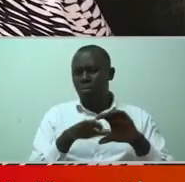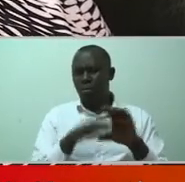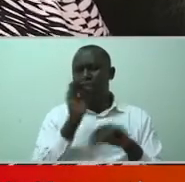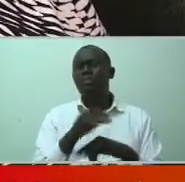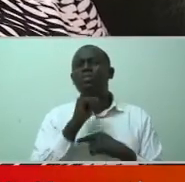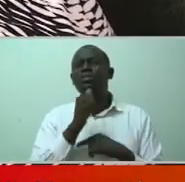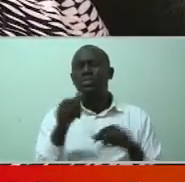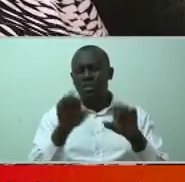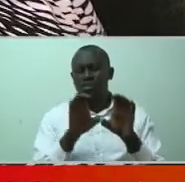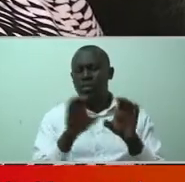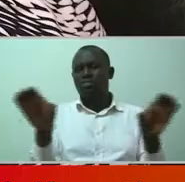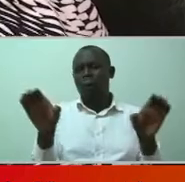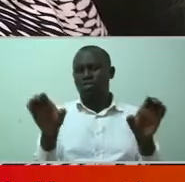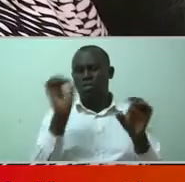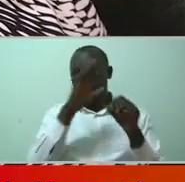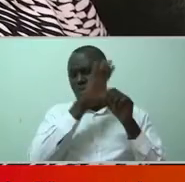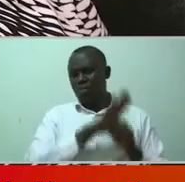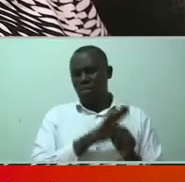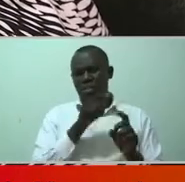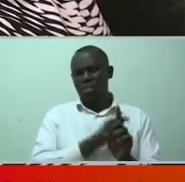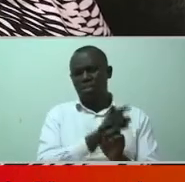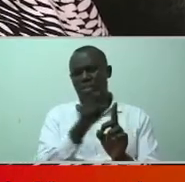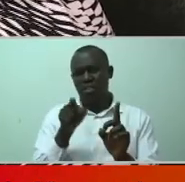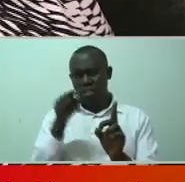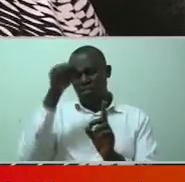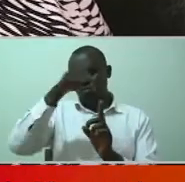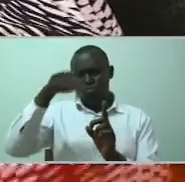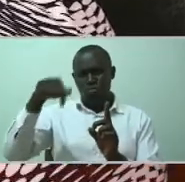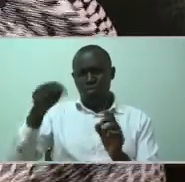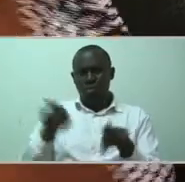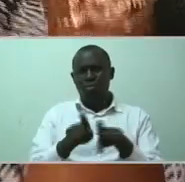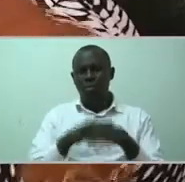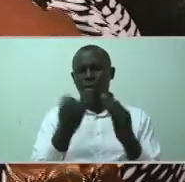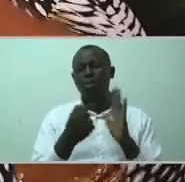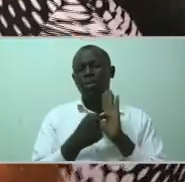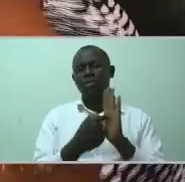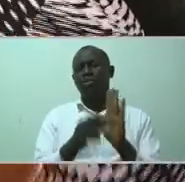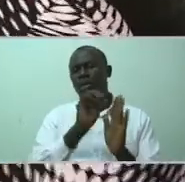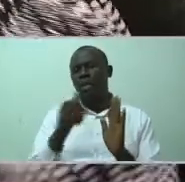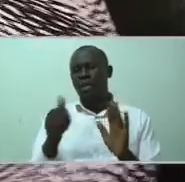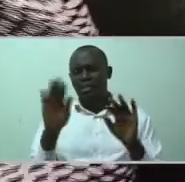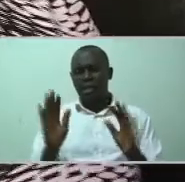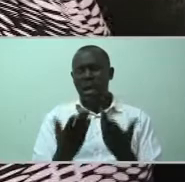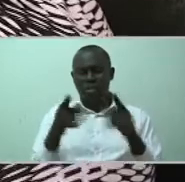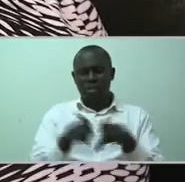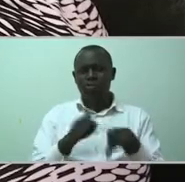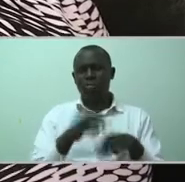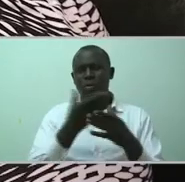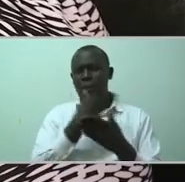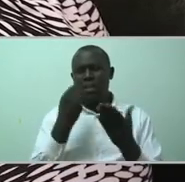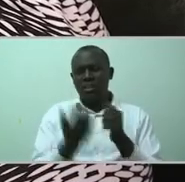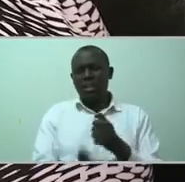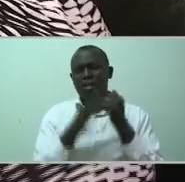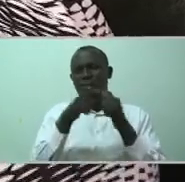isolate or stigmatize this individual, then we are showing others how to best treat this